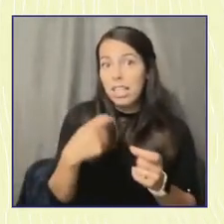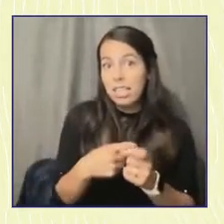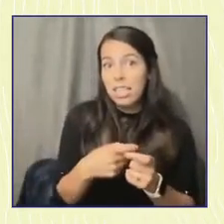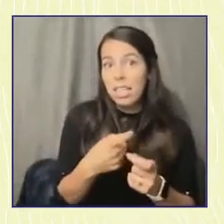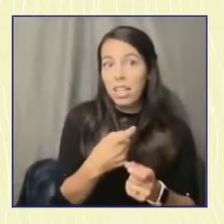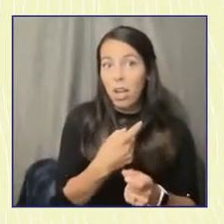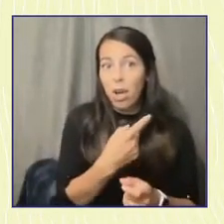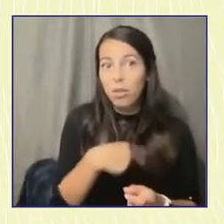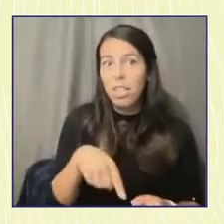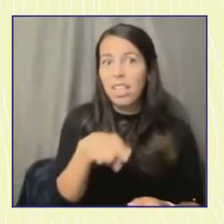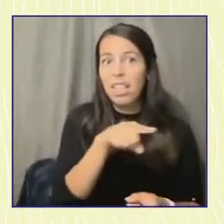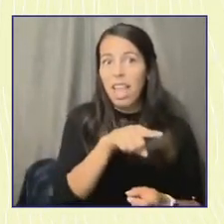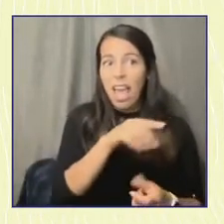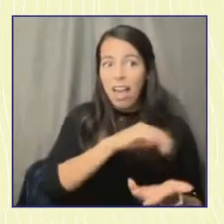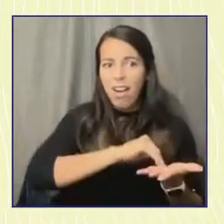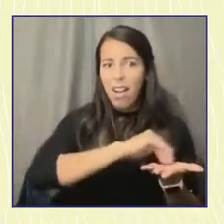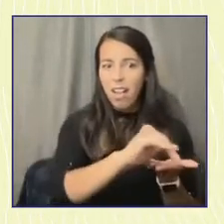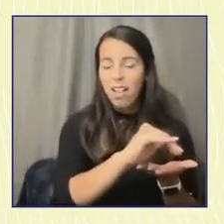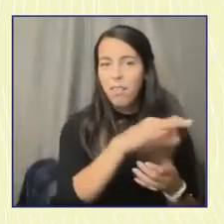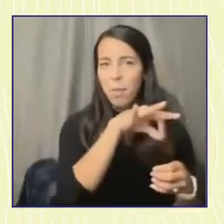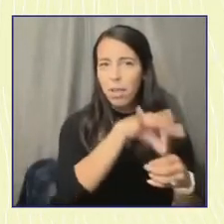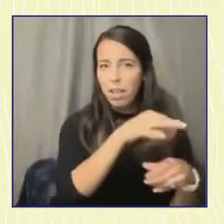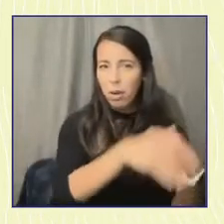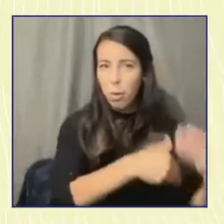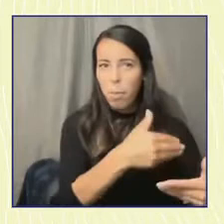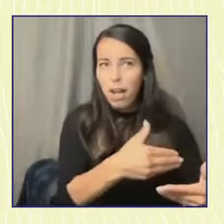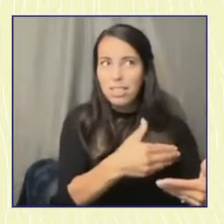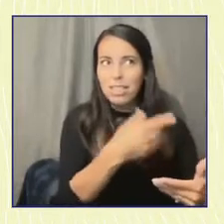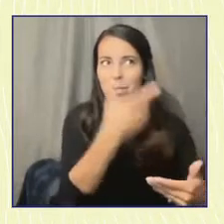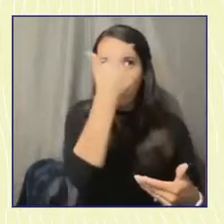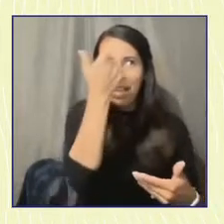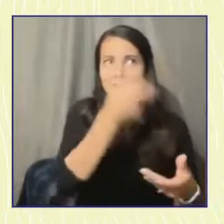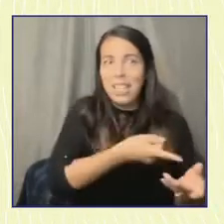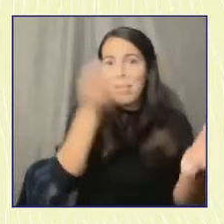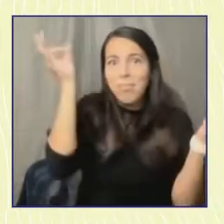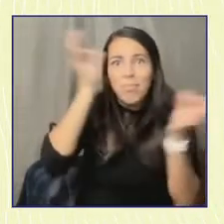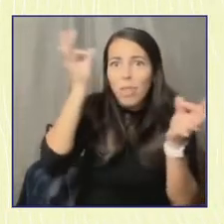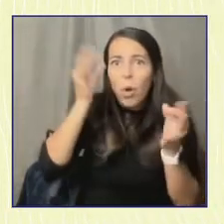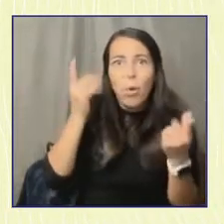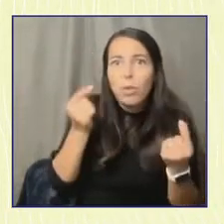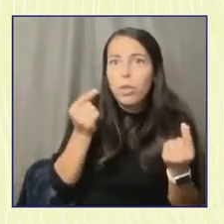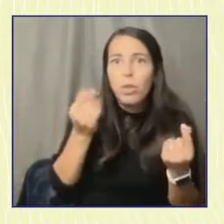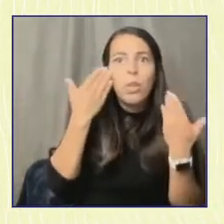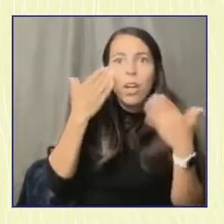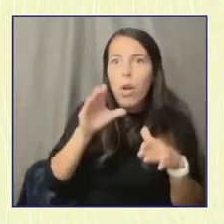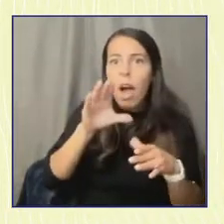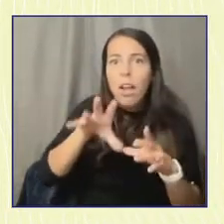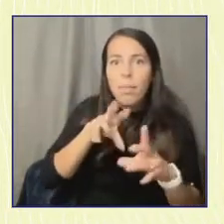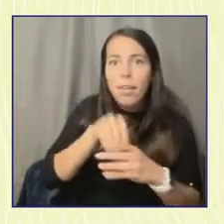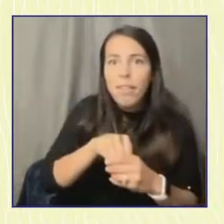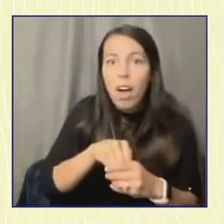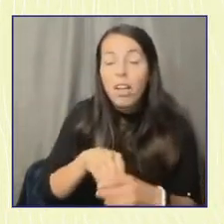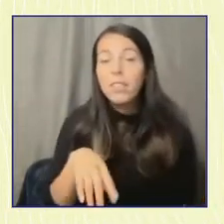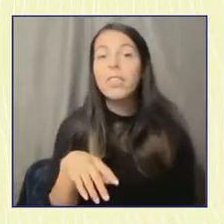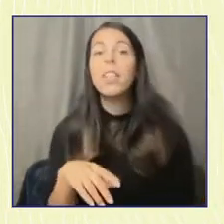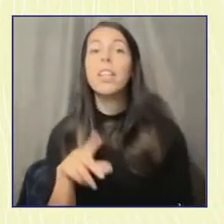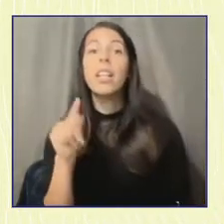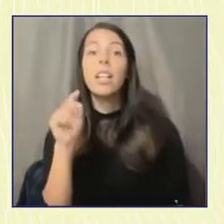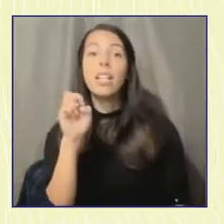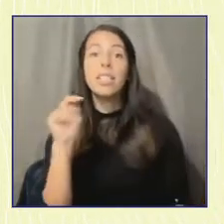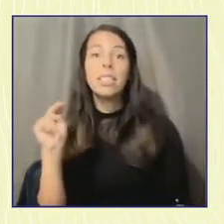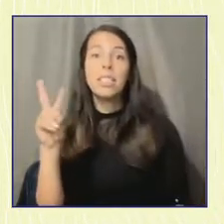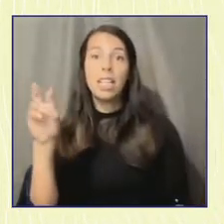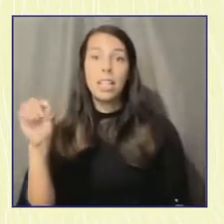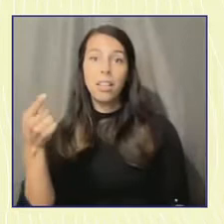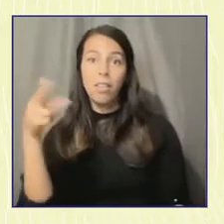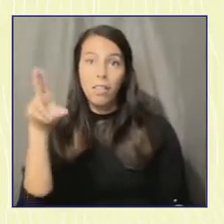political process because we don't know better, because we don't know how to become engaged. And Teen Vogue really allowed us to center our communities